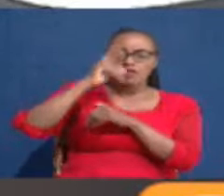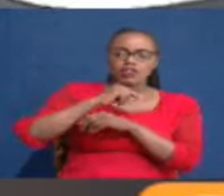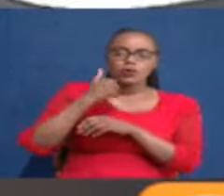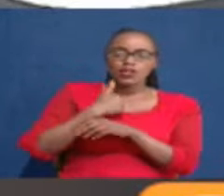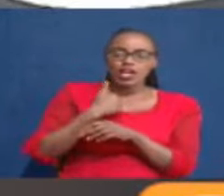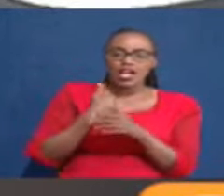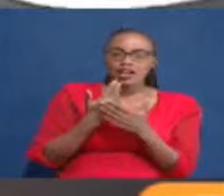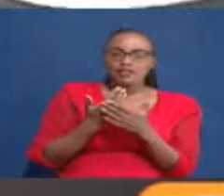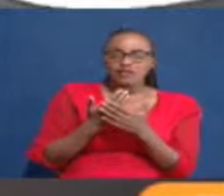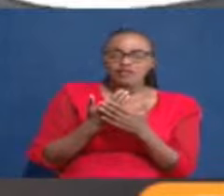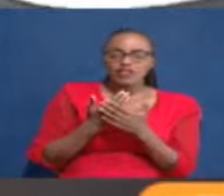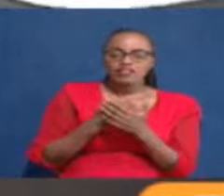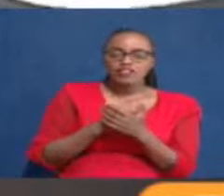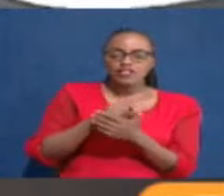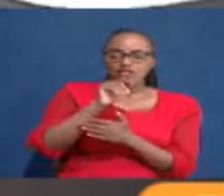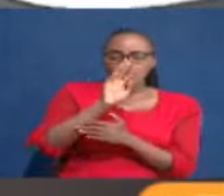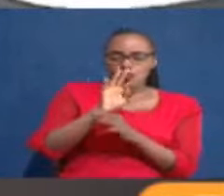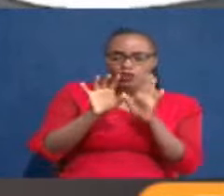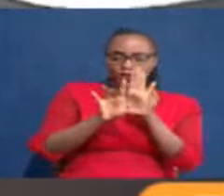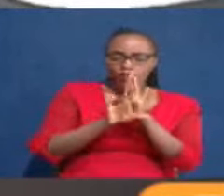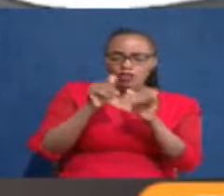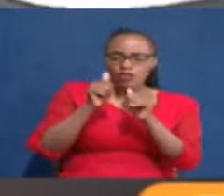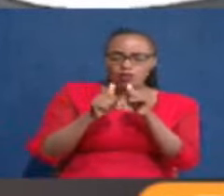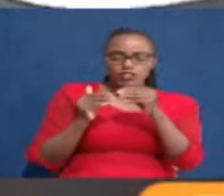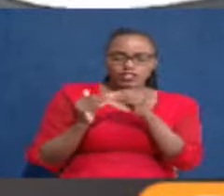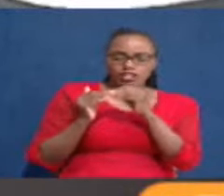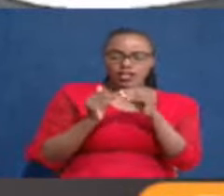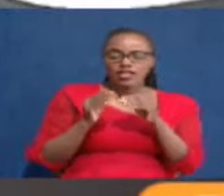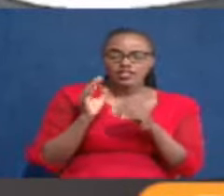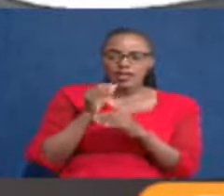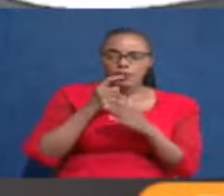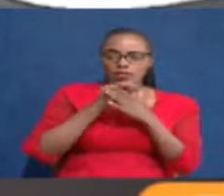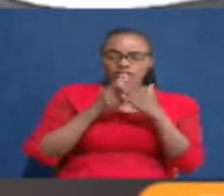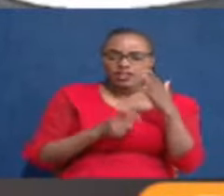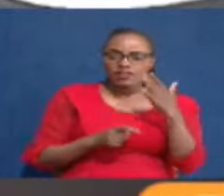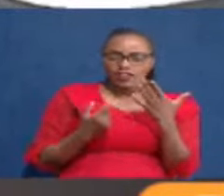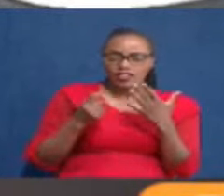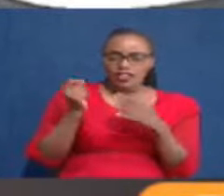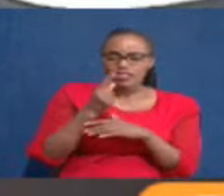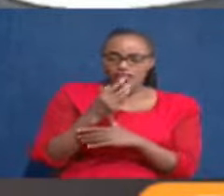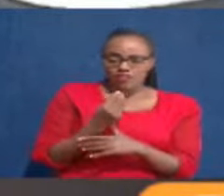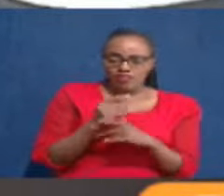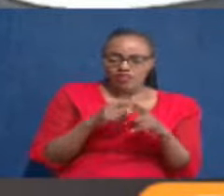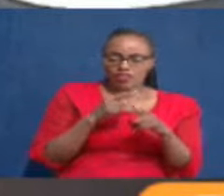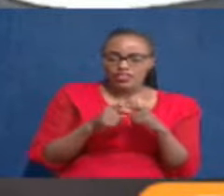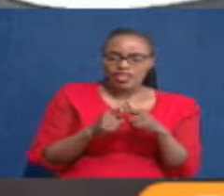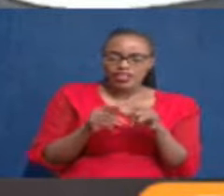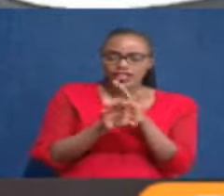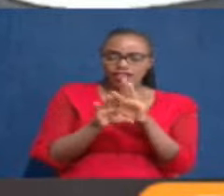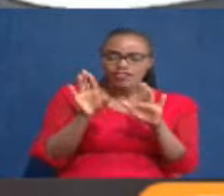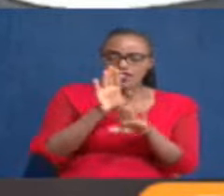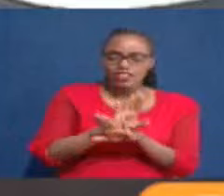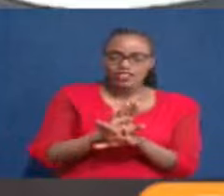four pieces of legislation that guide our taxation from Income Tax Act, excess duty tax as well.